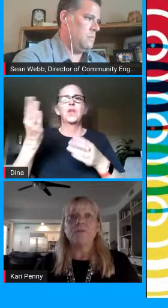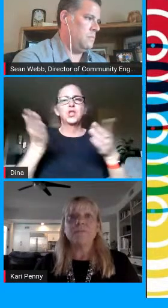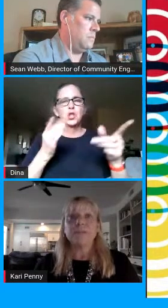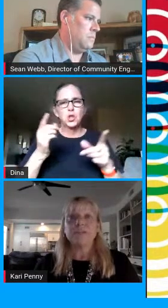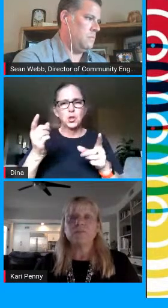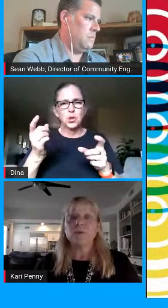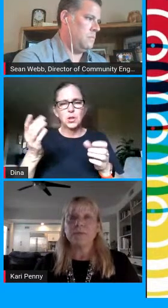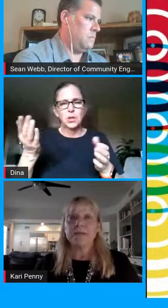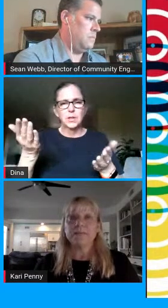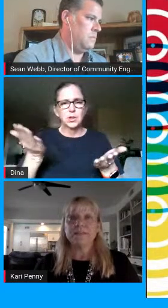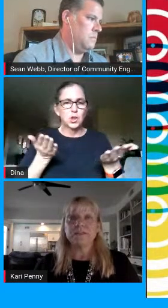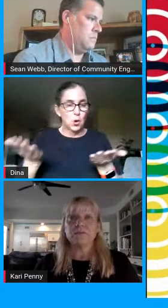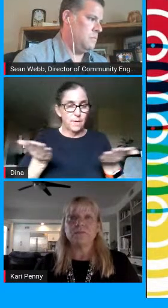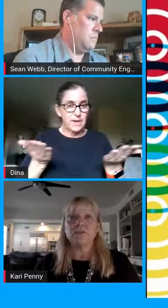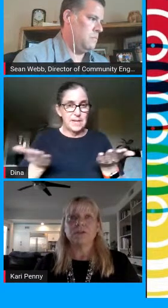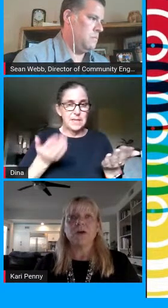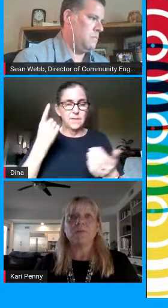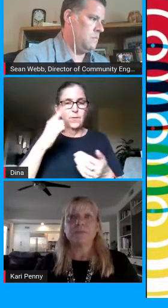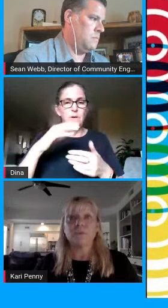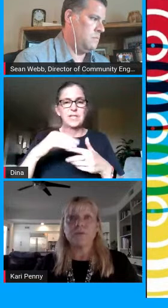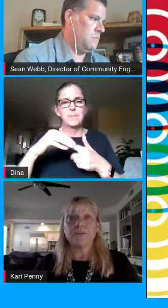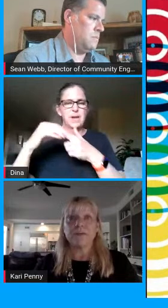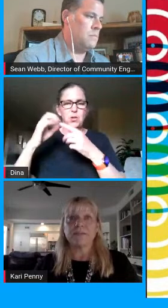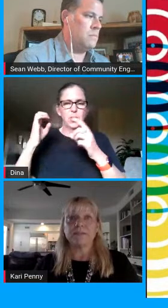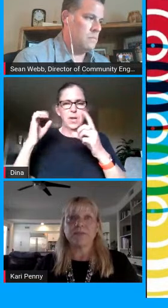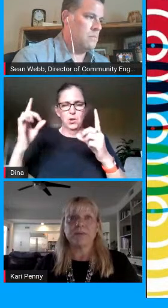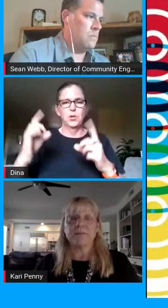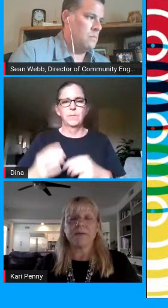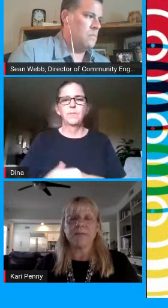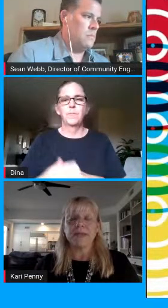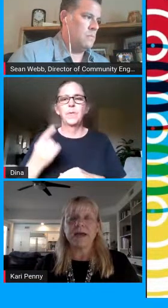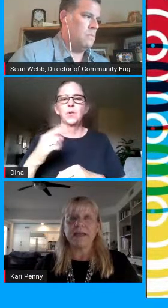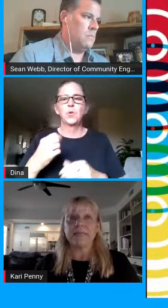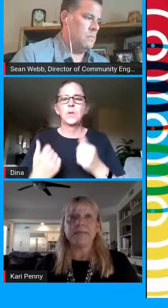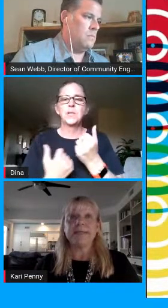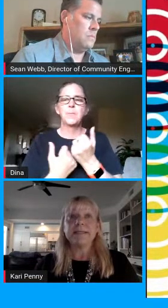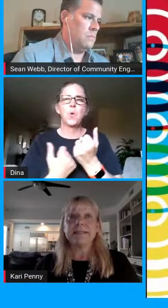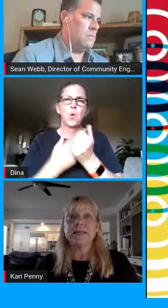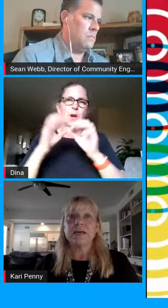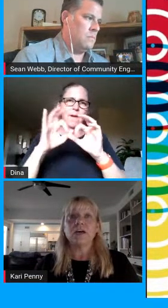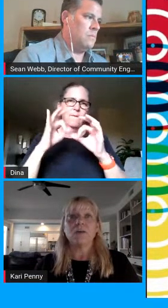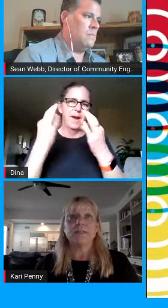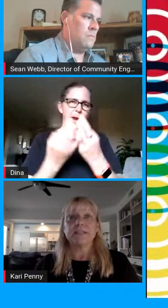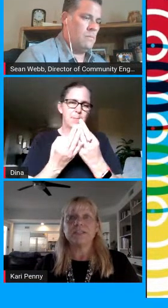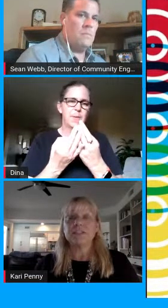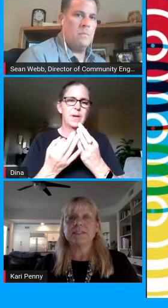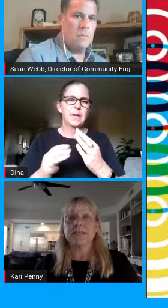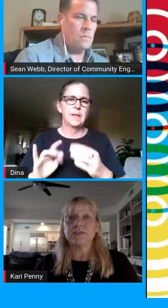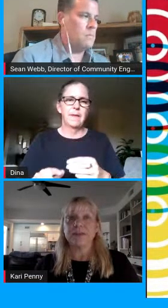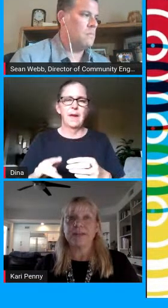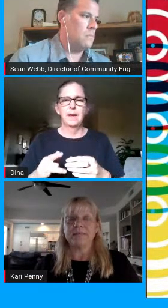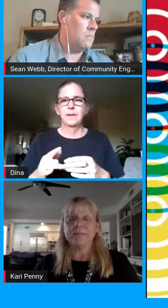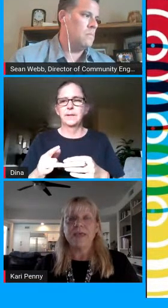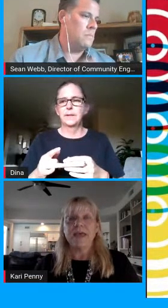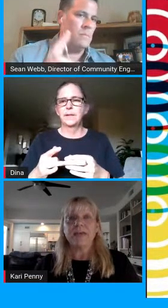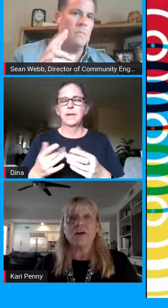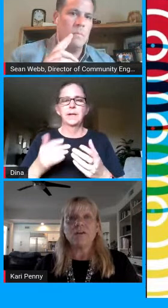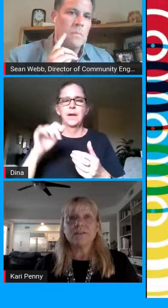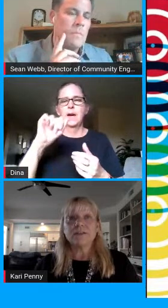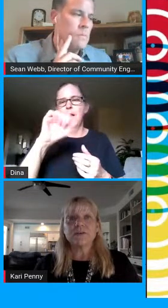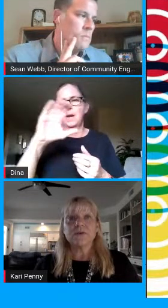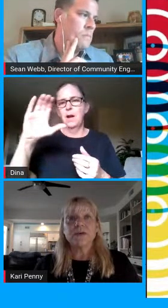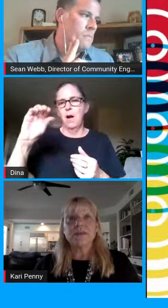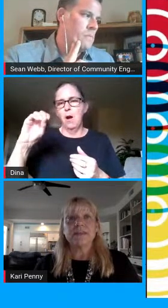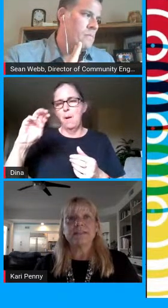more information will be coming soon to help support families with upcoming ieps accommodations and training and